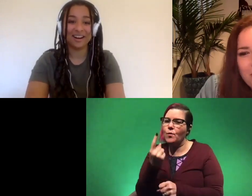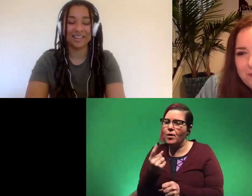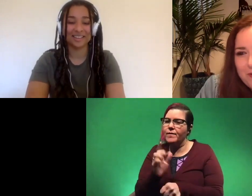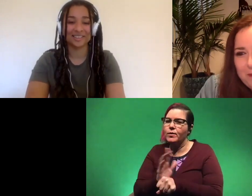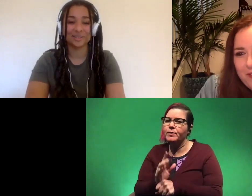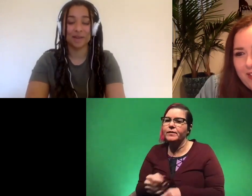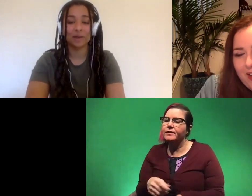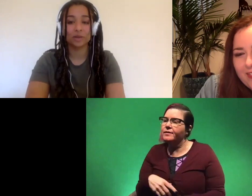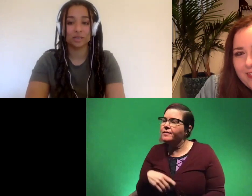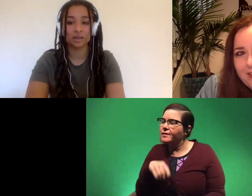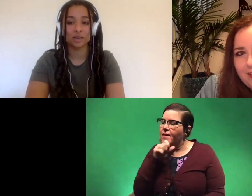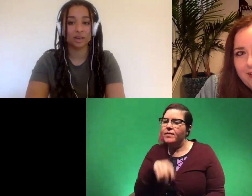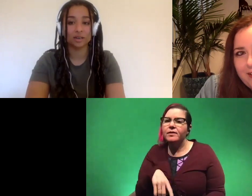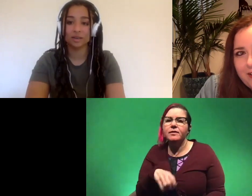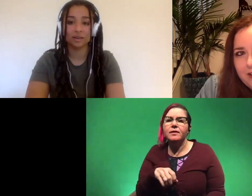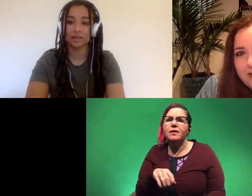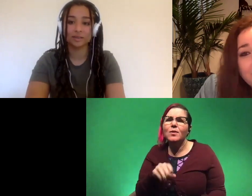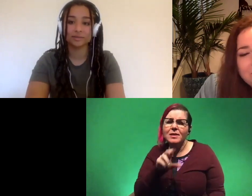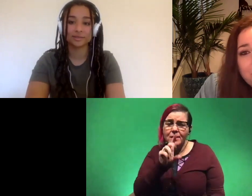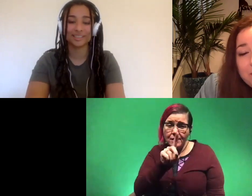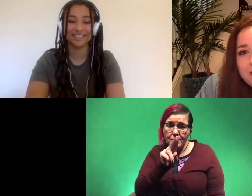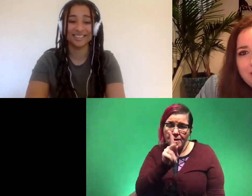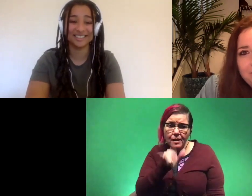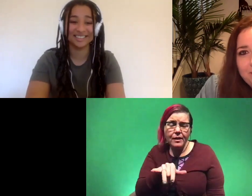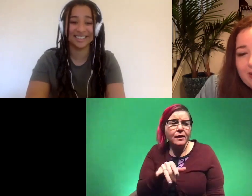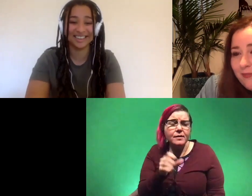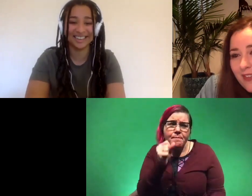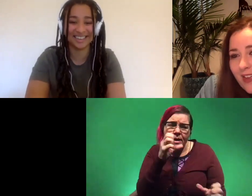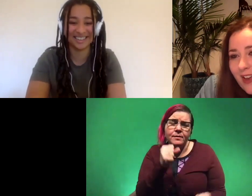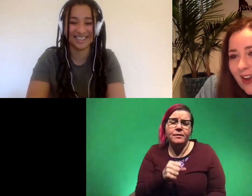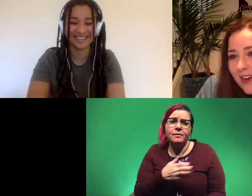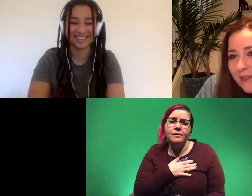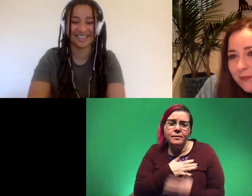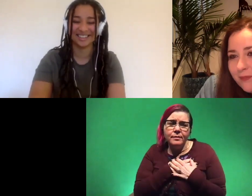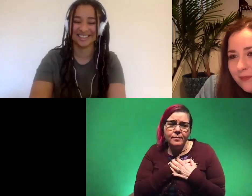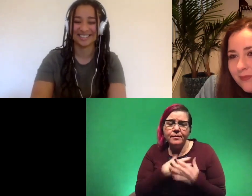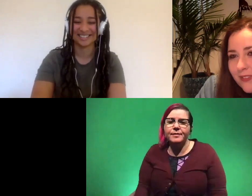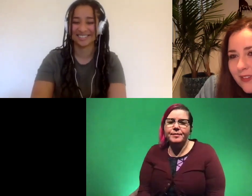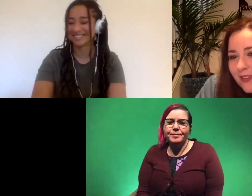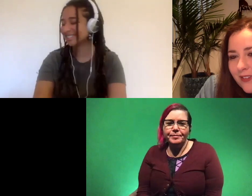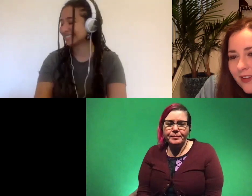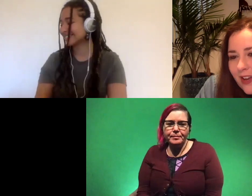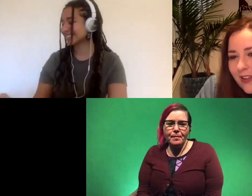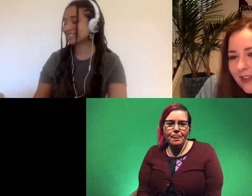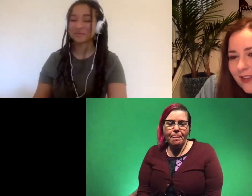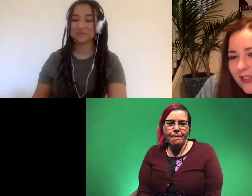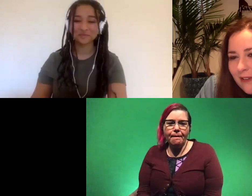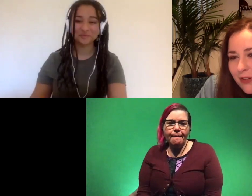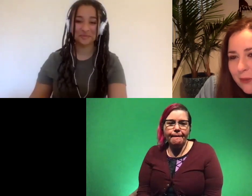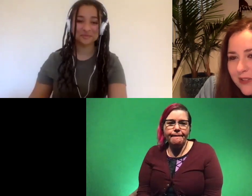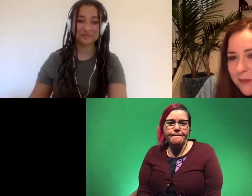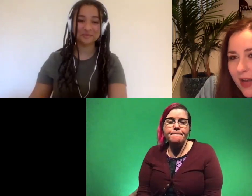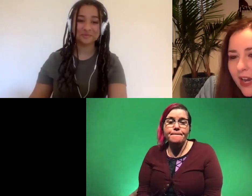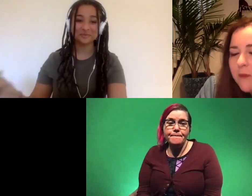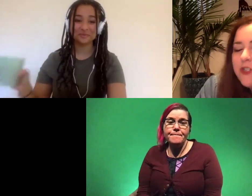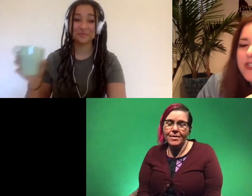how good is ducky ducky is life he's amazing yeah um yeah it